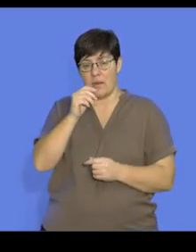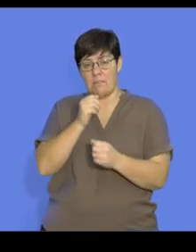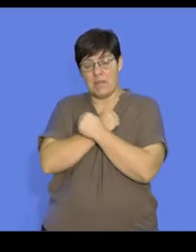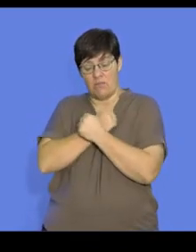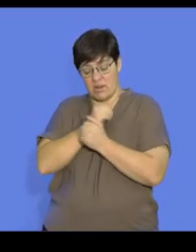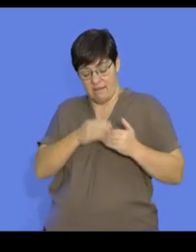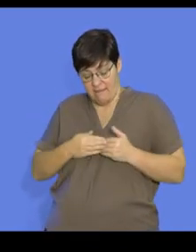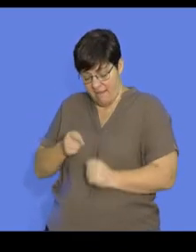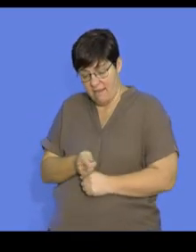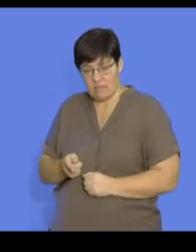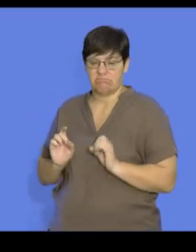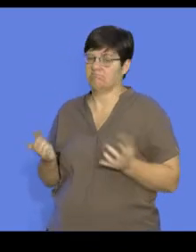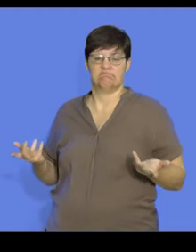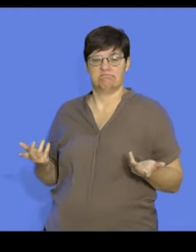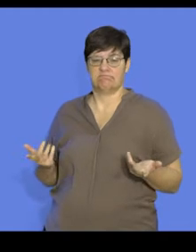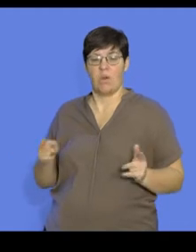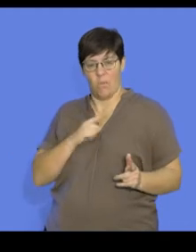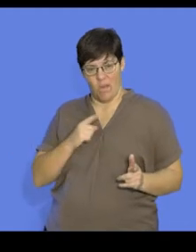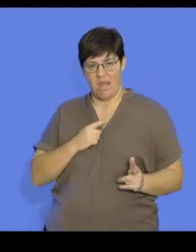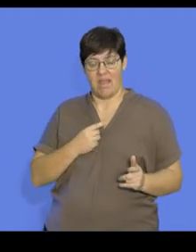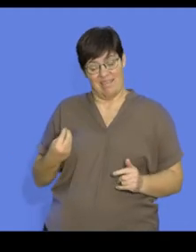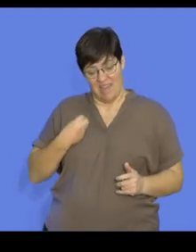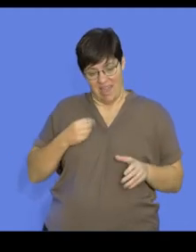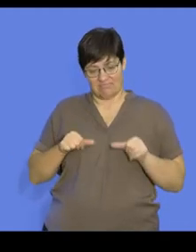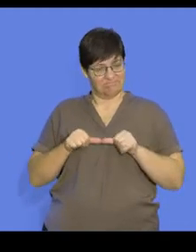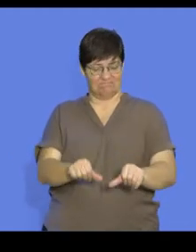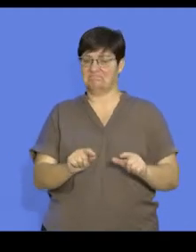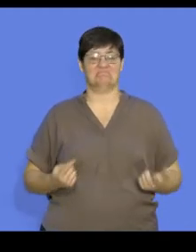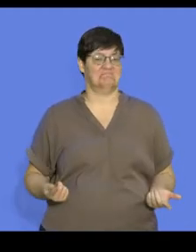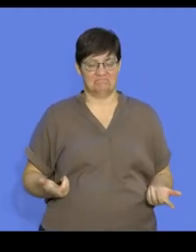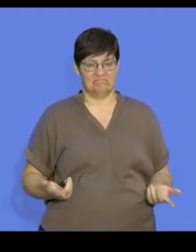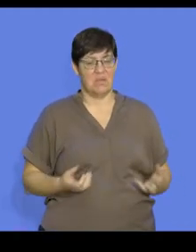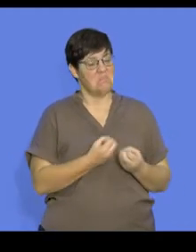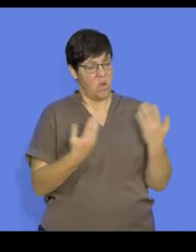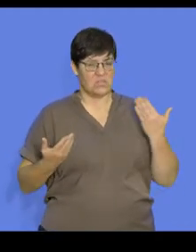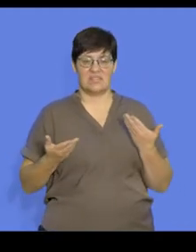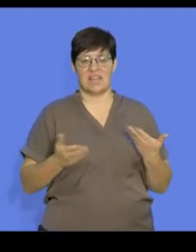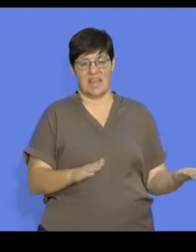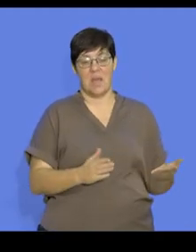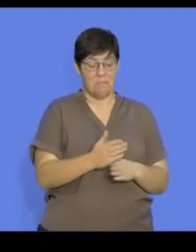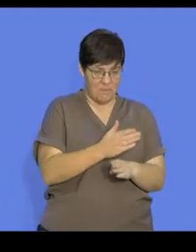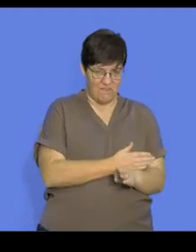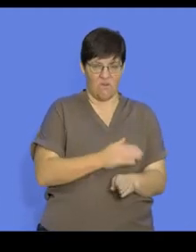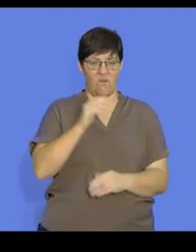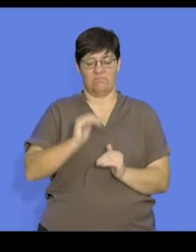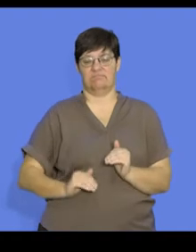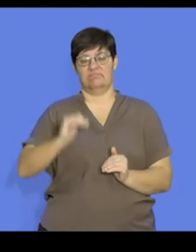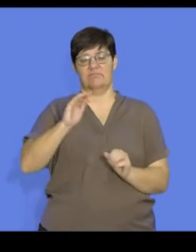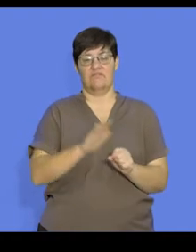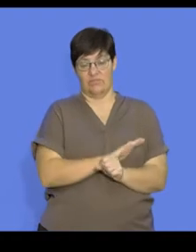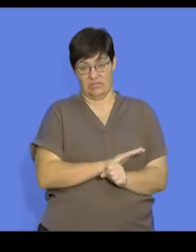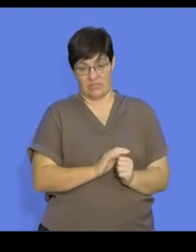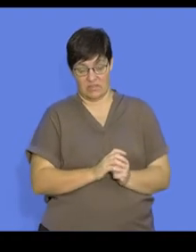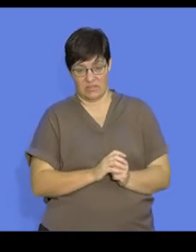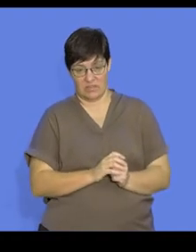drastic decrease in the survival of the young. Most of the offspring die before adulthood. And we notice that